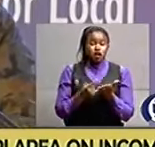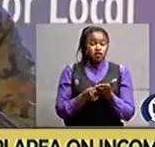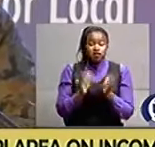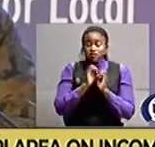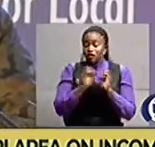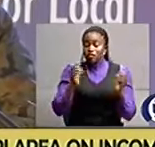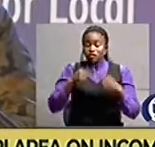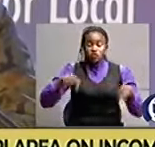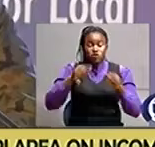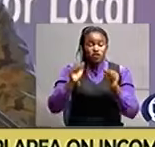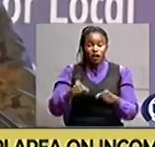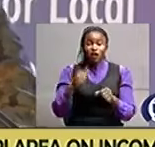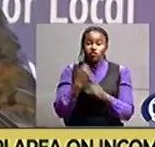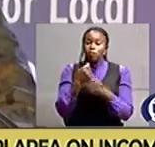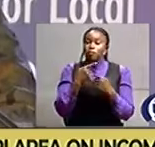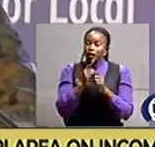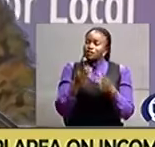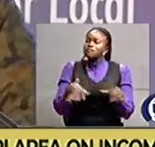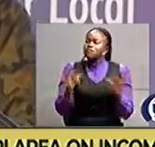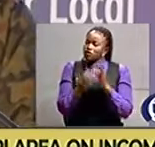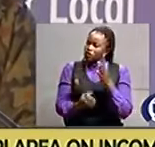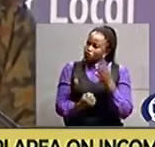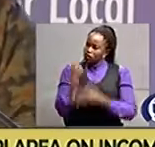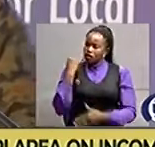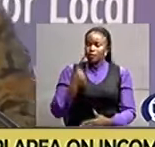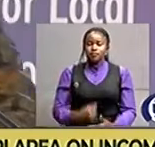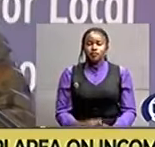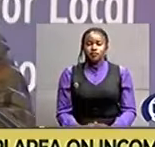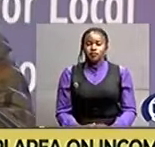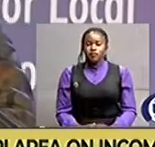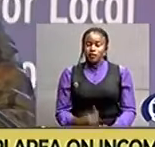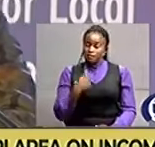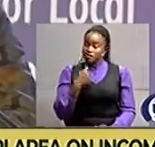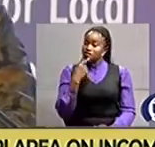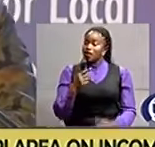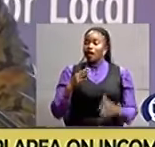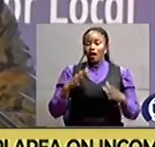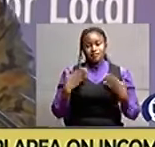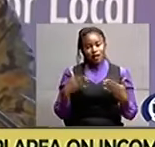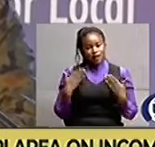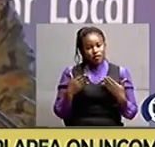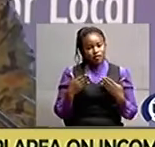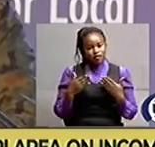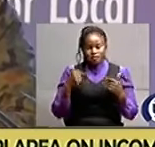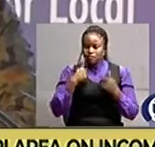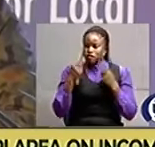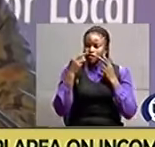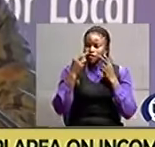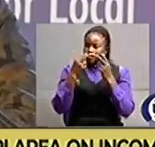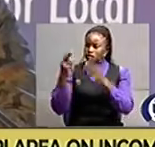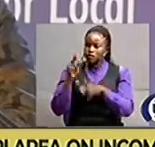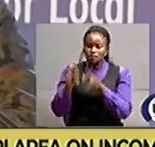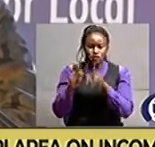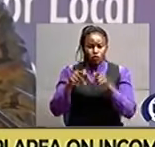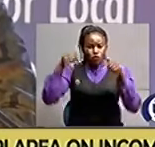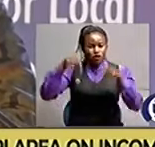not we work up so i want to say i'm very happy in seminary of indonesia about where the